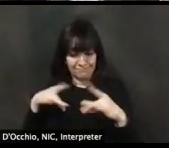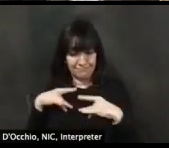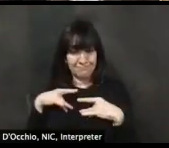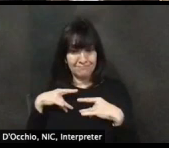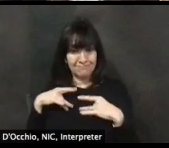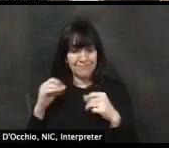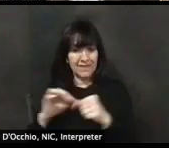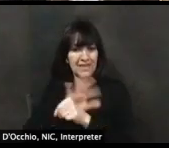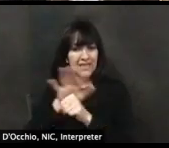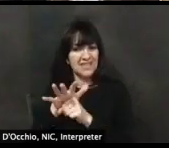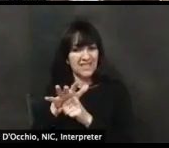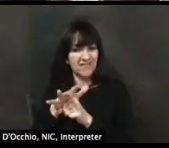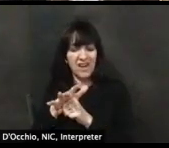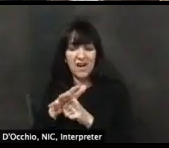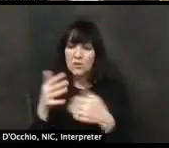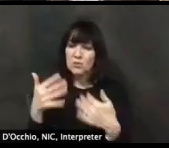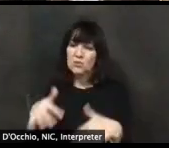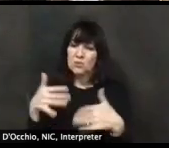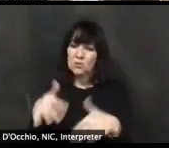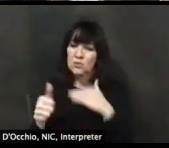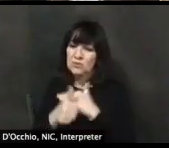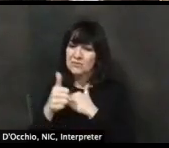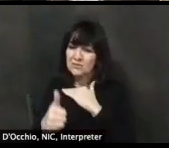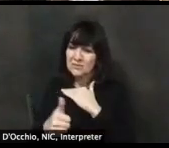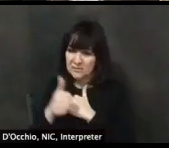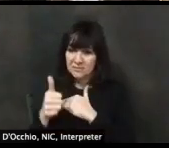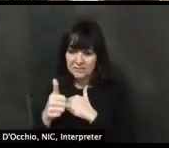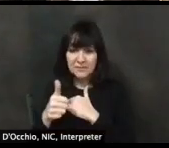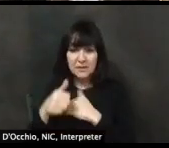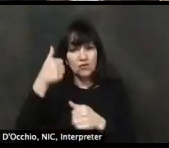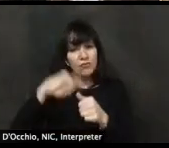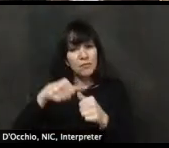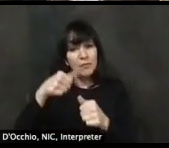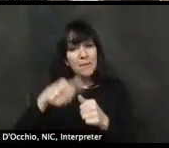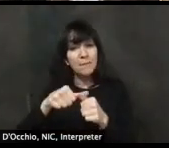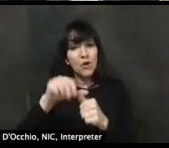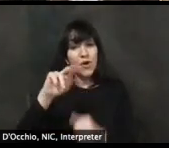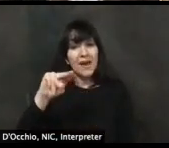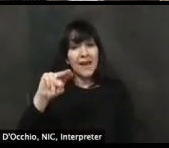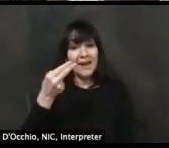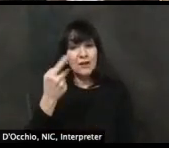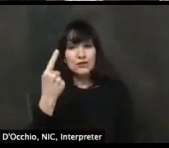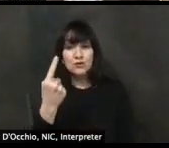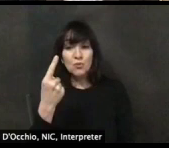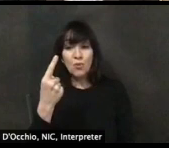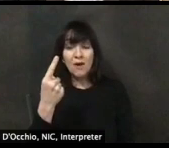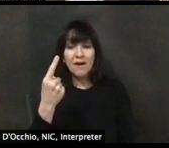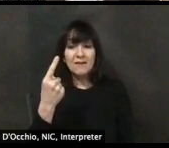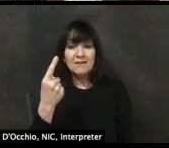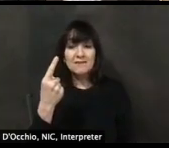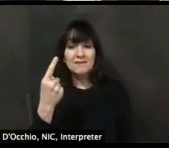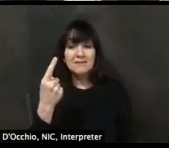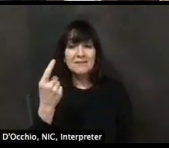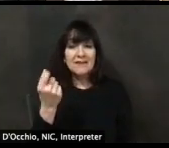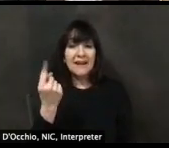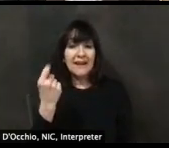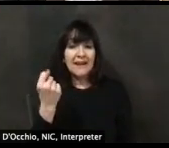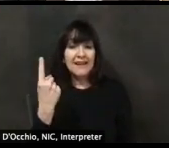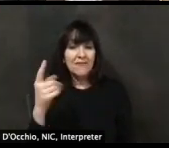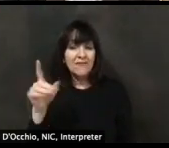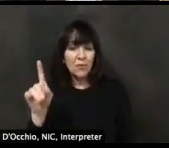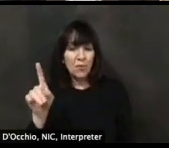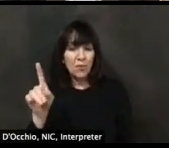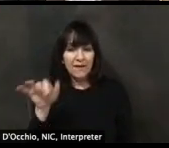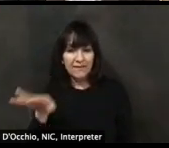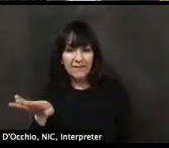example, when we had H1N1 11 years ago around, um, it was infecting more,